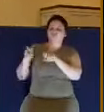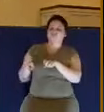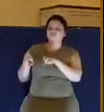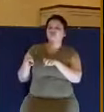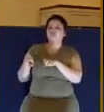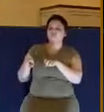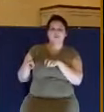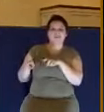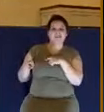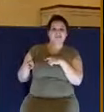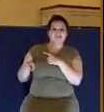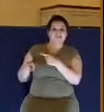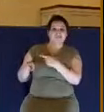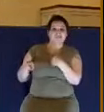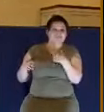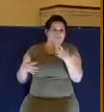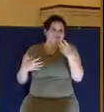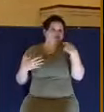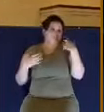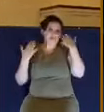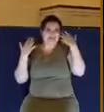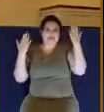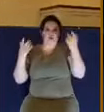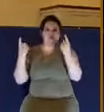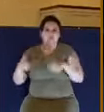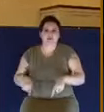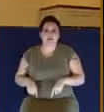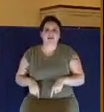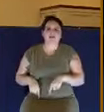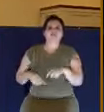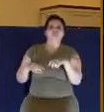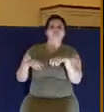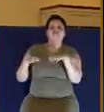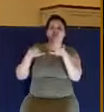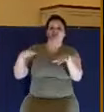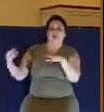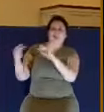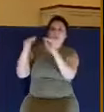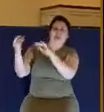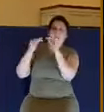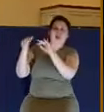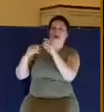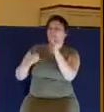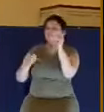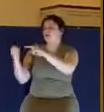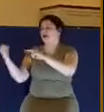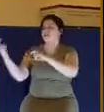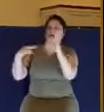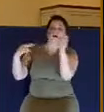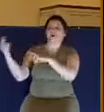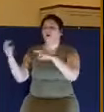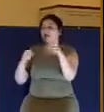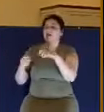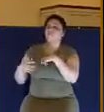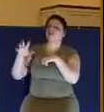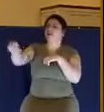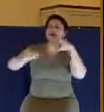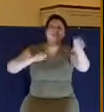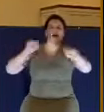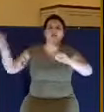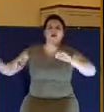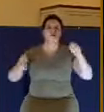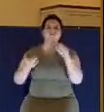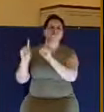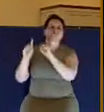oblivious to the situation. The children were yelling back and forth, throwing things, even grabbing people's papers. It was very